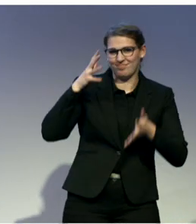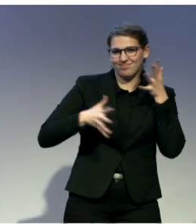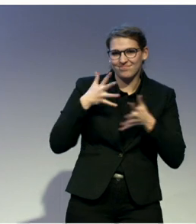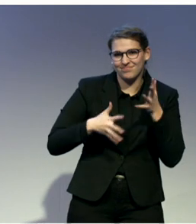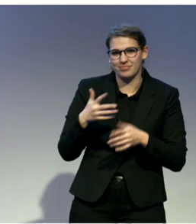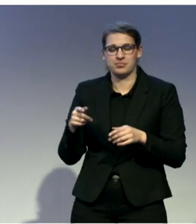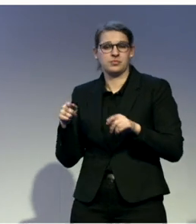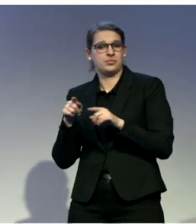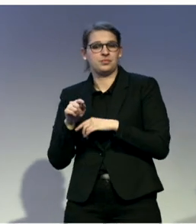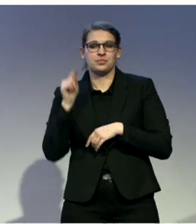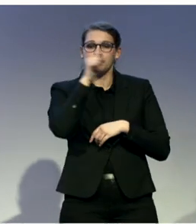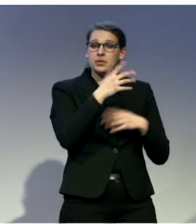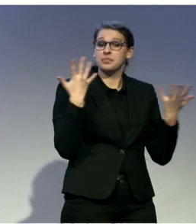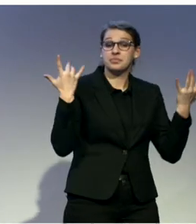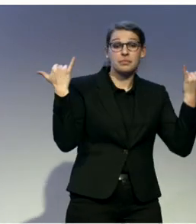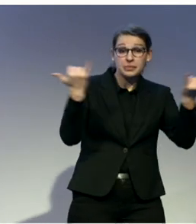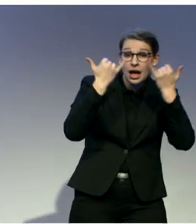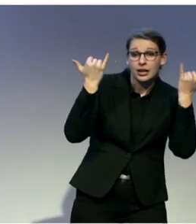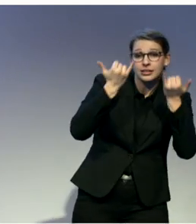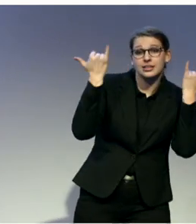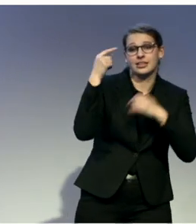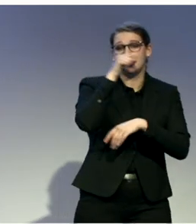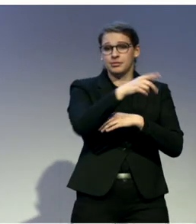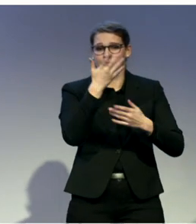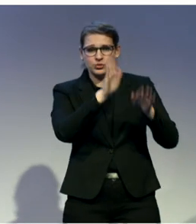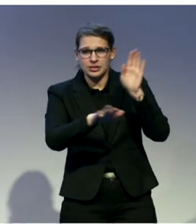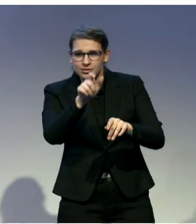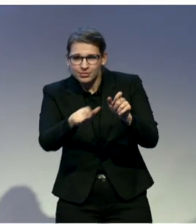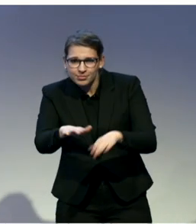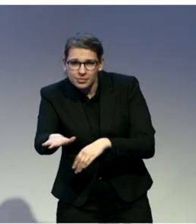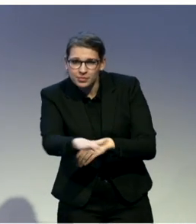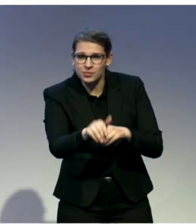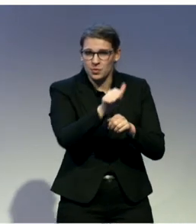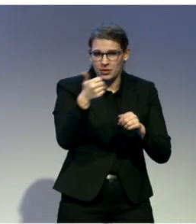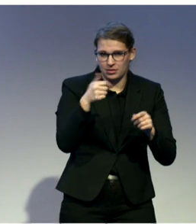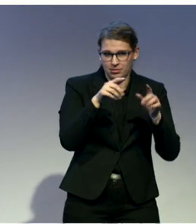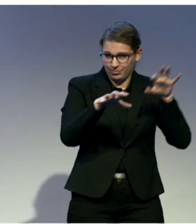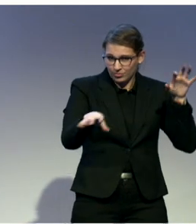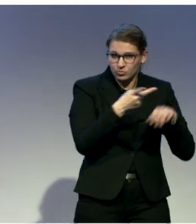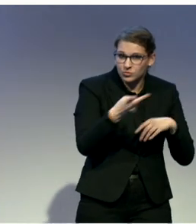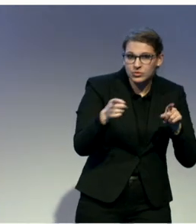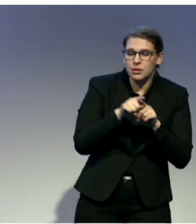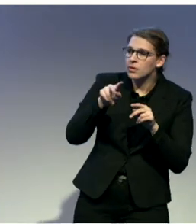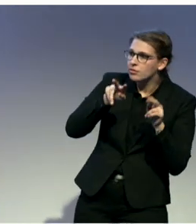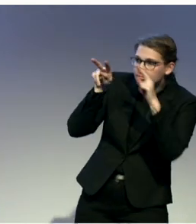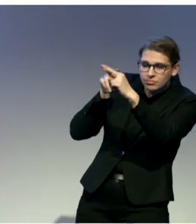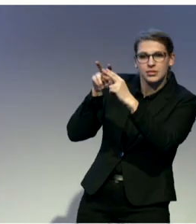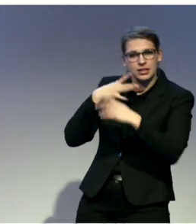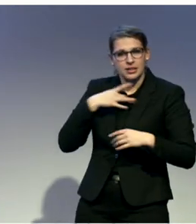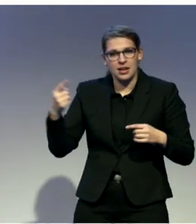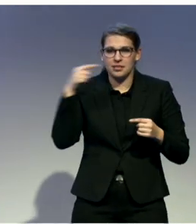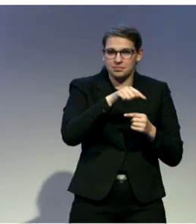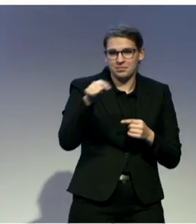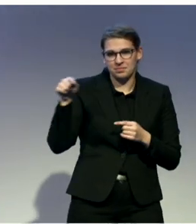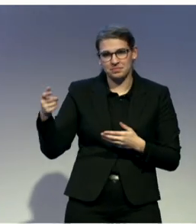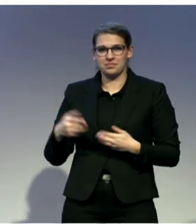and it has become something that you do not avoid, you don't feel uncomfortable with, but rather you embrace. And this is